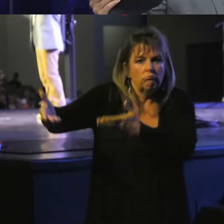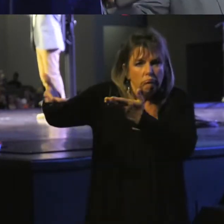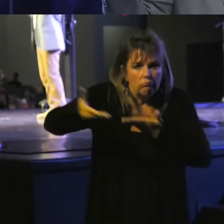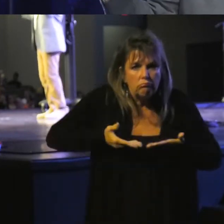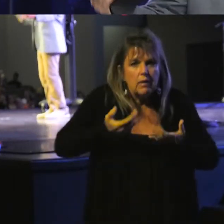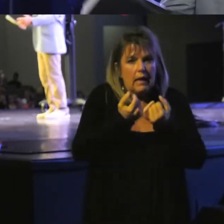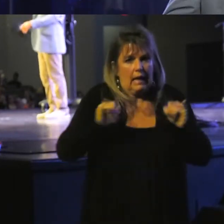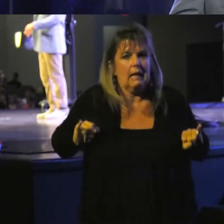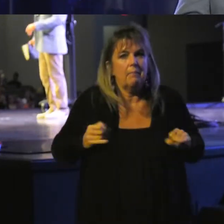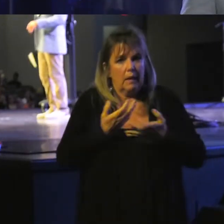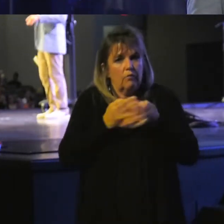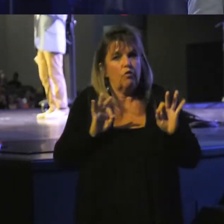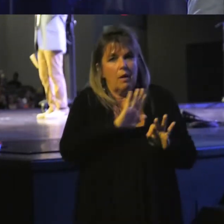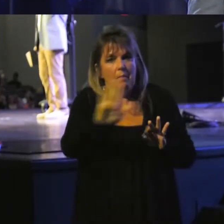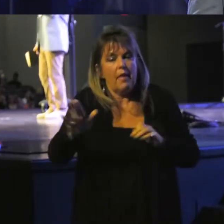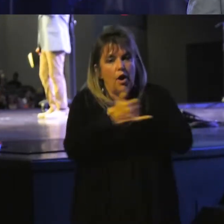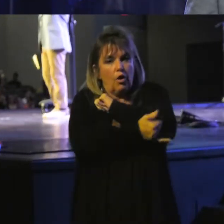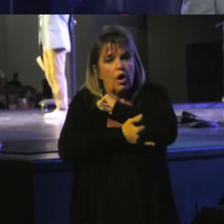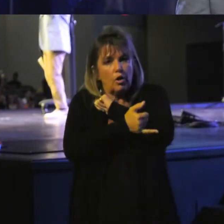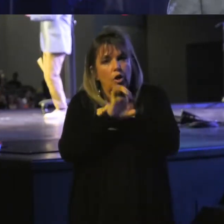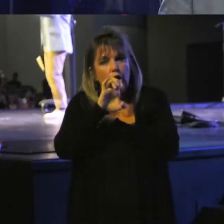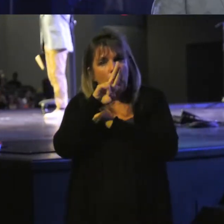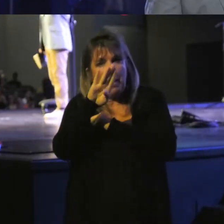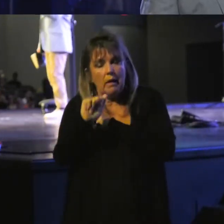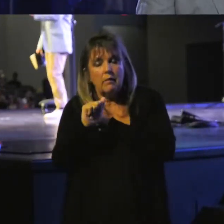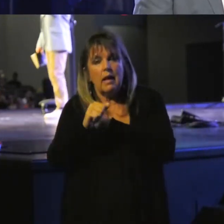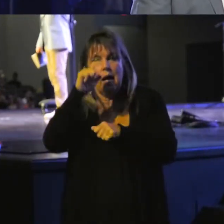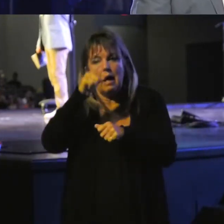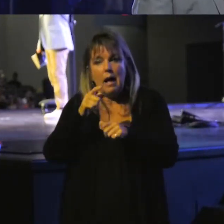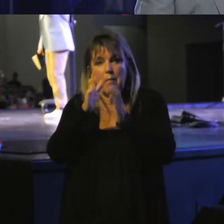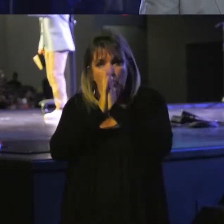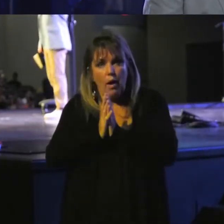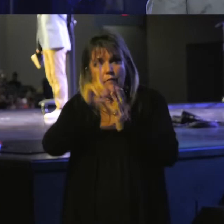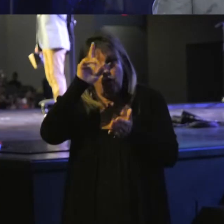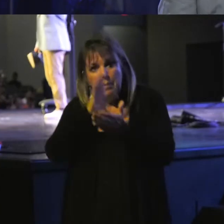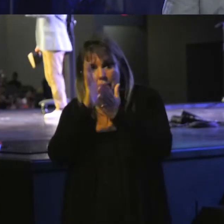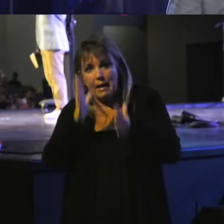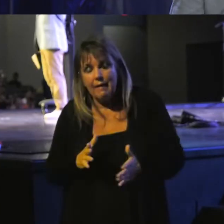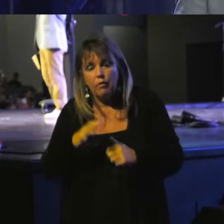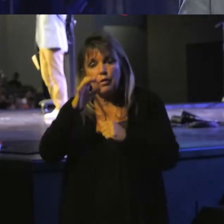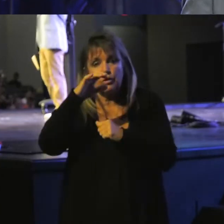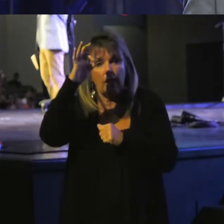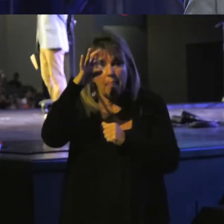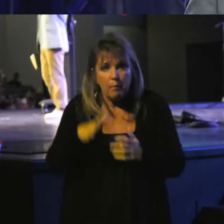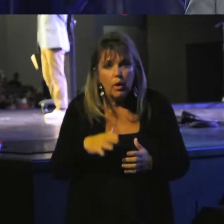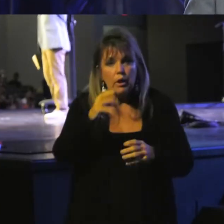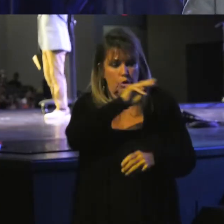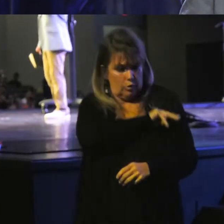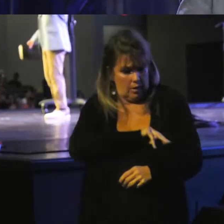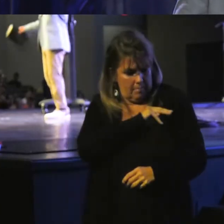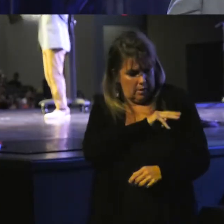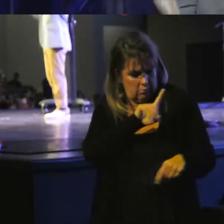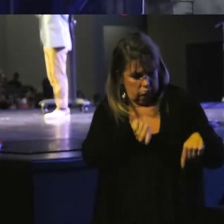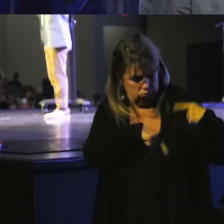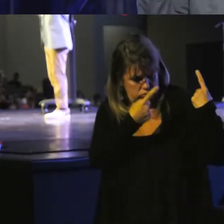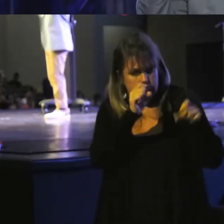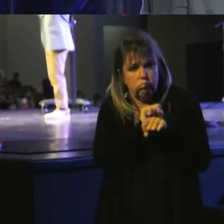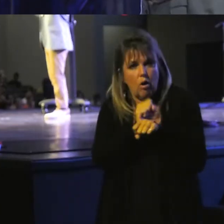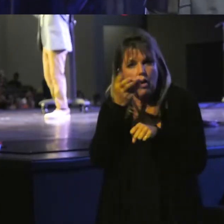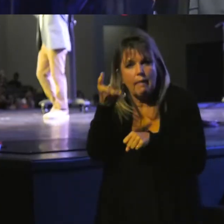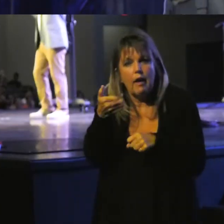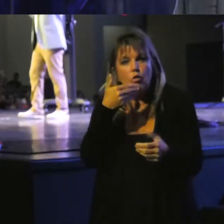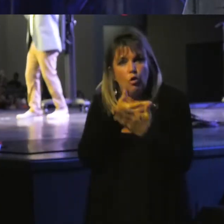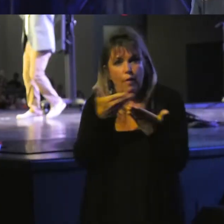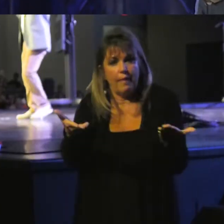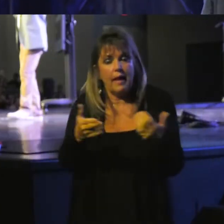independence and freedom to their country and pray for the believers and the preachers and the missionaries and the evangelists who've been working there for years. This is a